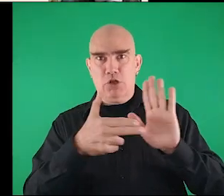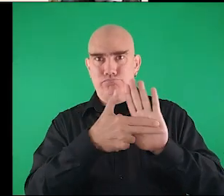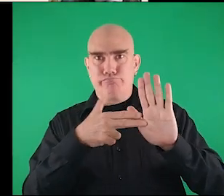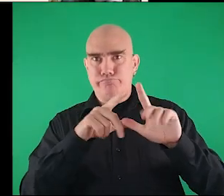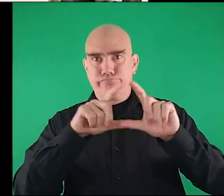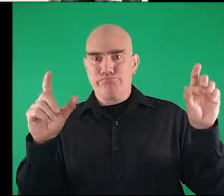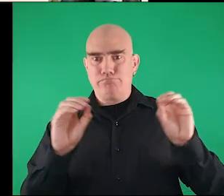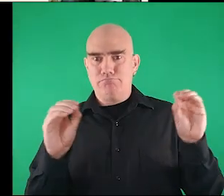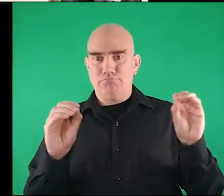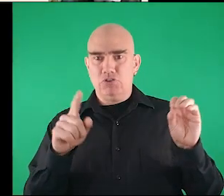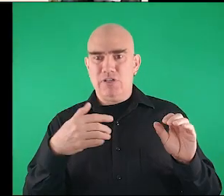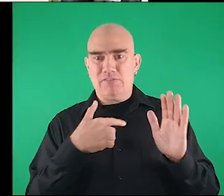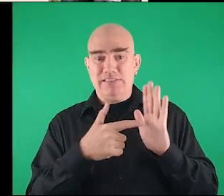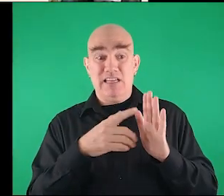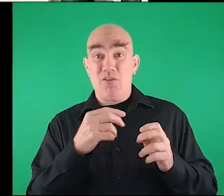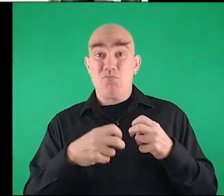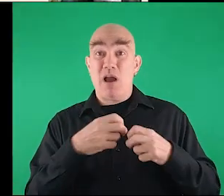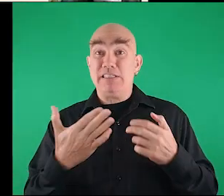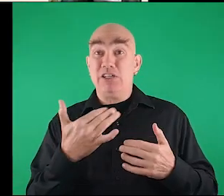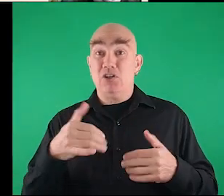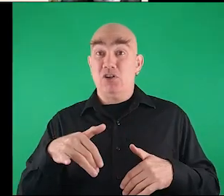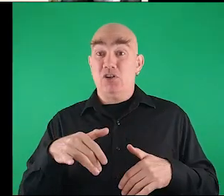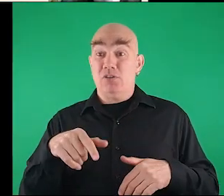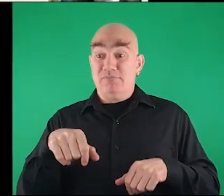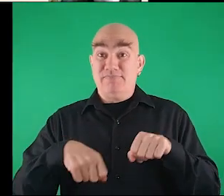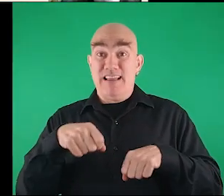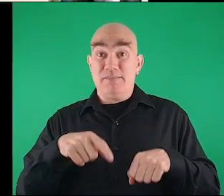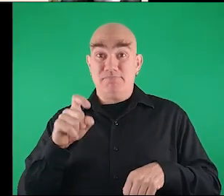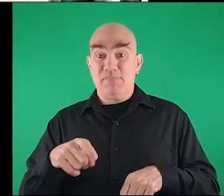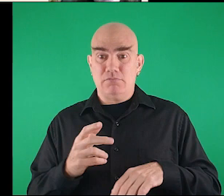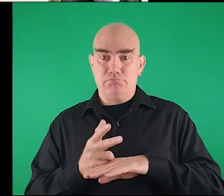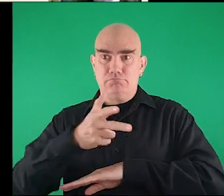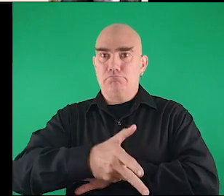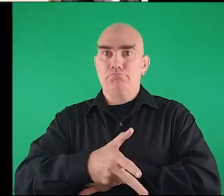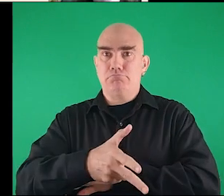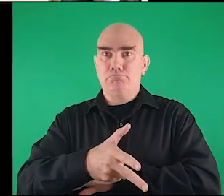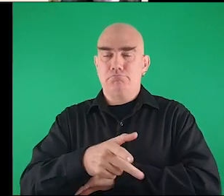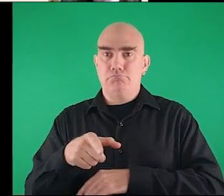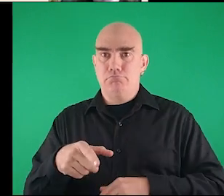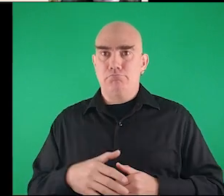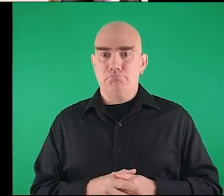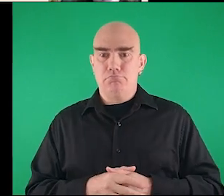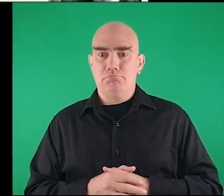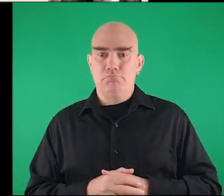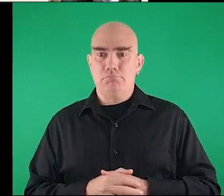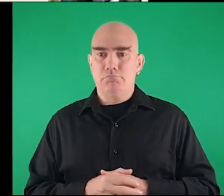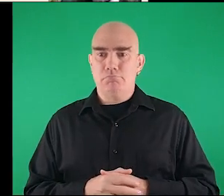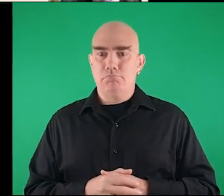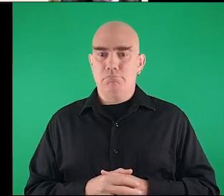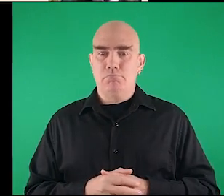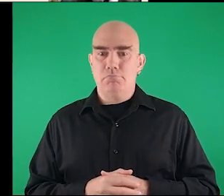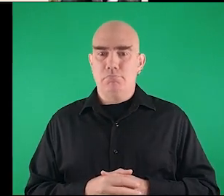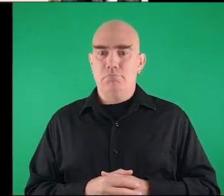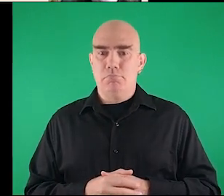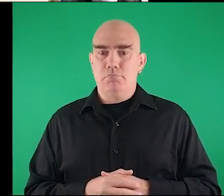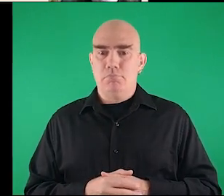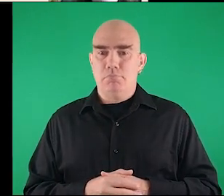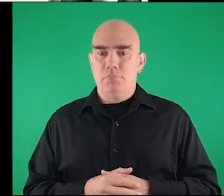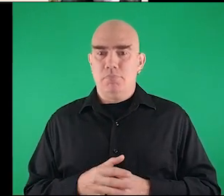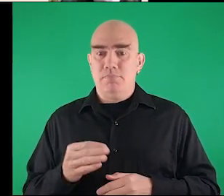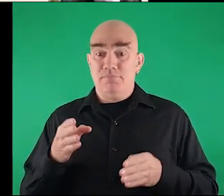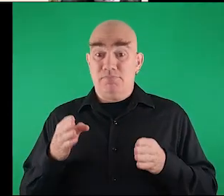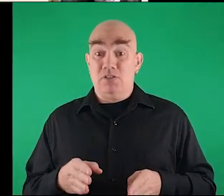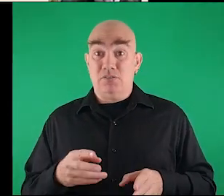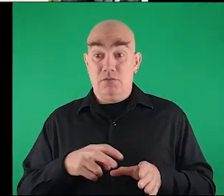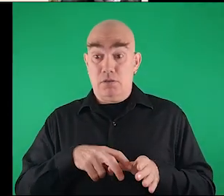have that signal and the the problem is the here is the cycle cross that go to